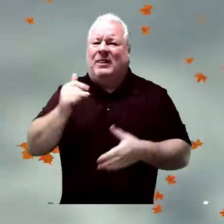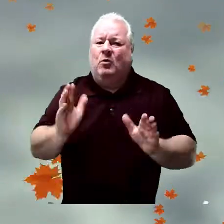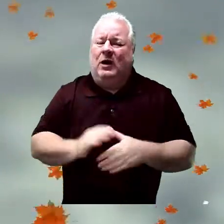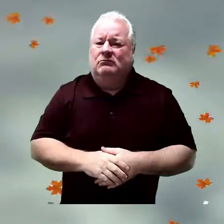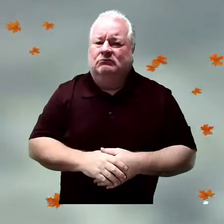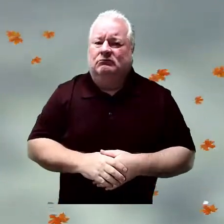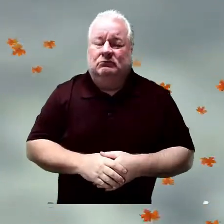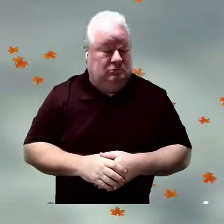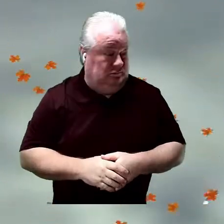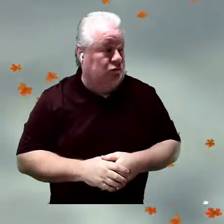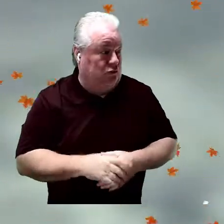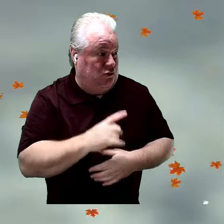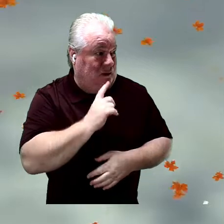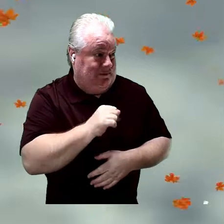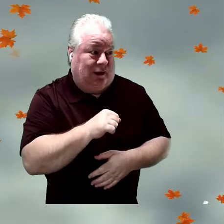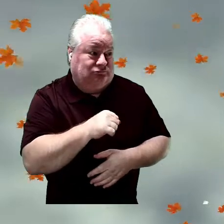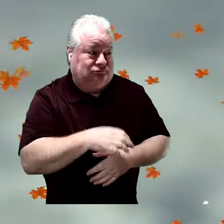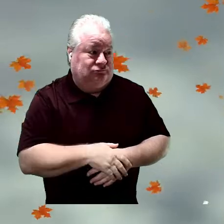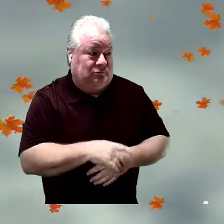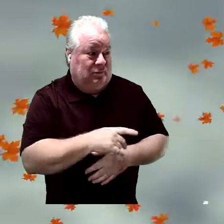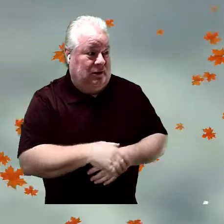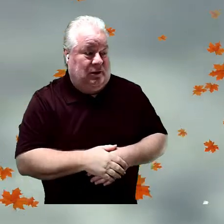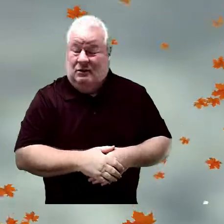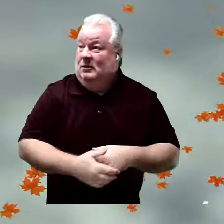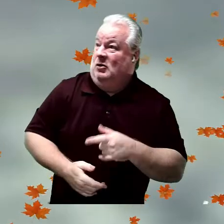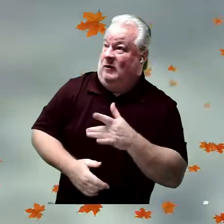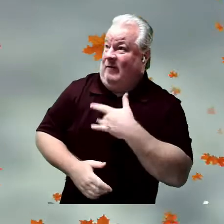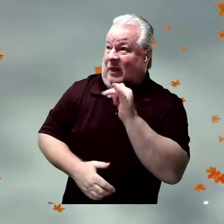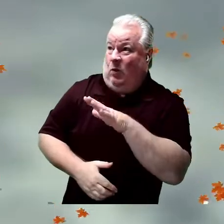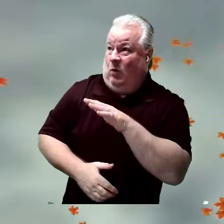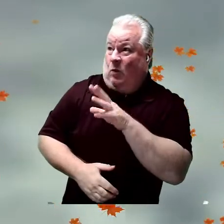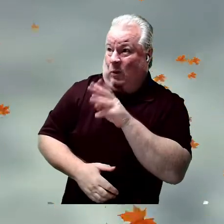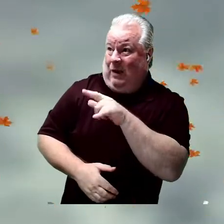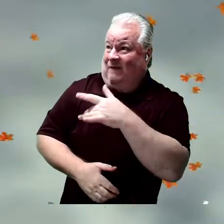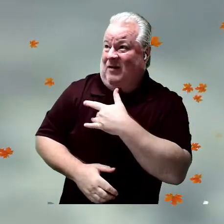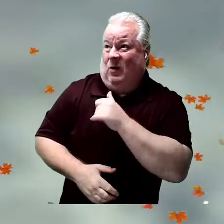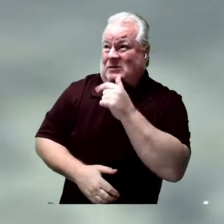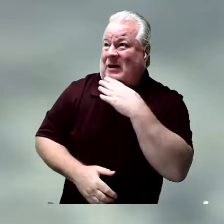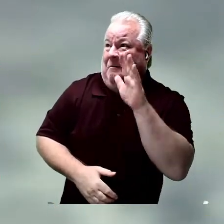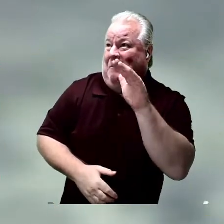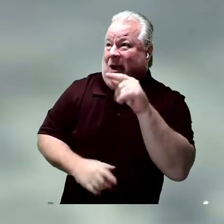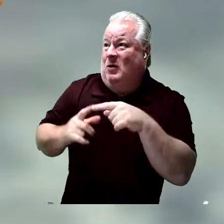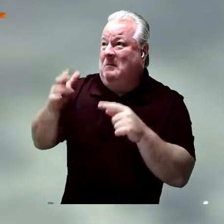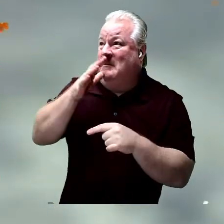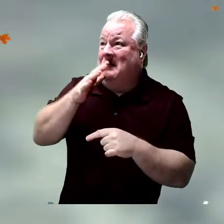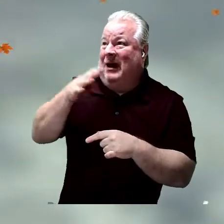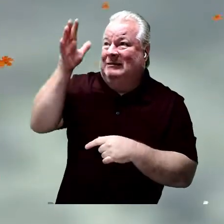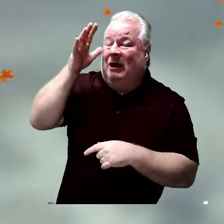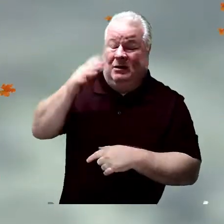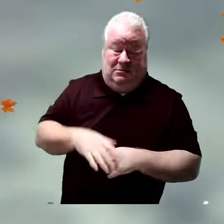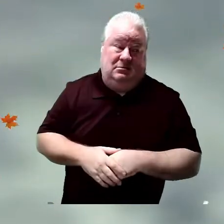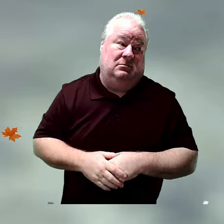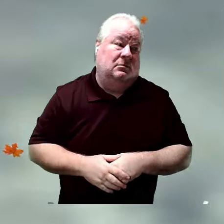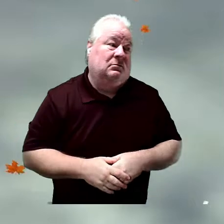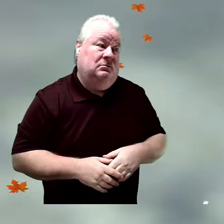that way sometimes. What? Really? Mm? Do you ever feel that way? Like you don't want to say goodbye to Mommy or Daddy?